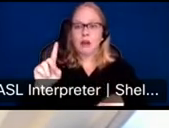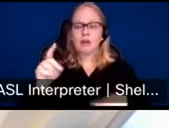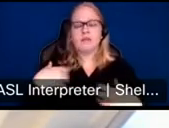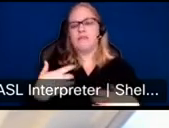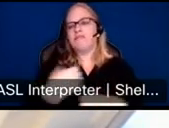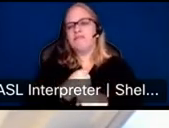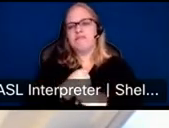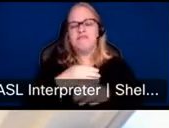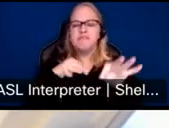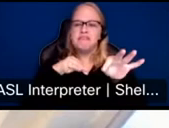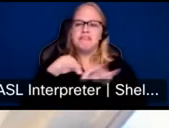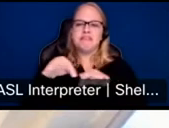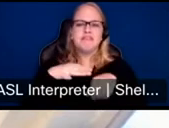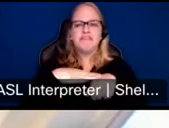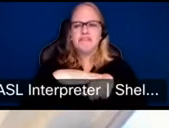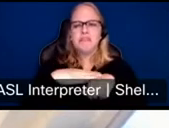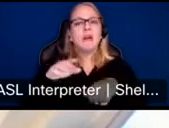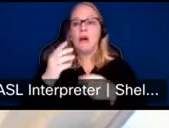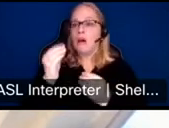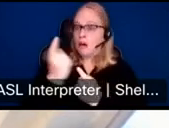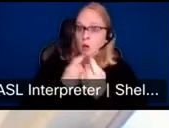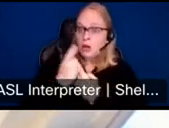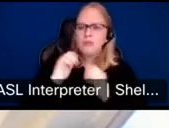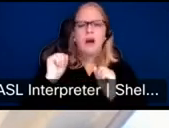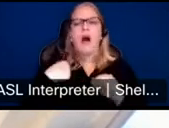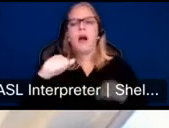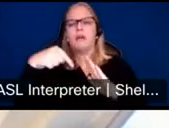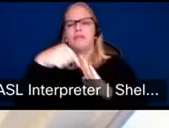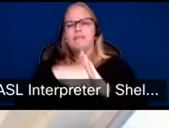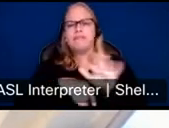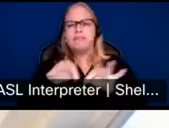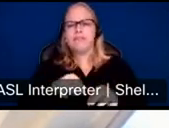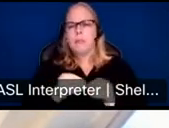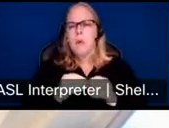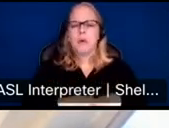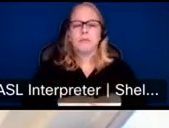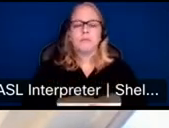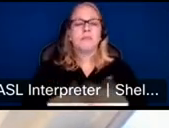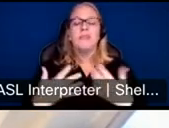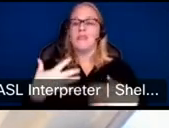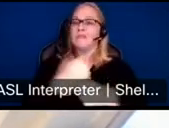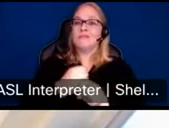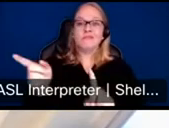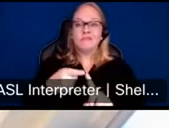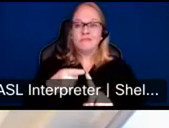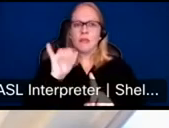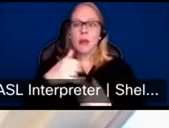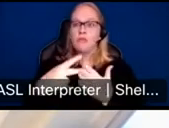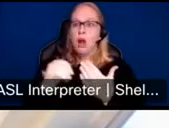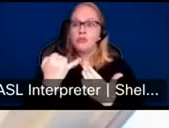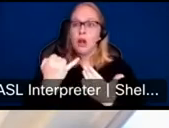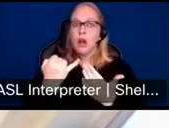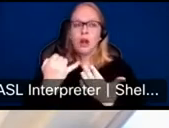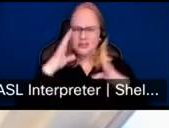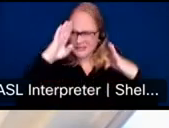overview and then happy to dig into that more if you have additional questions. But essentially, this is a project focused on eliminating avoidable blindness in Cameroon,